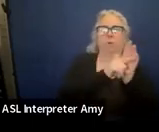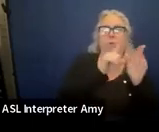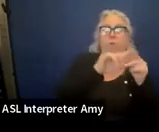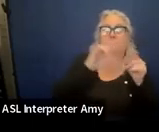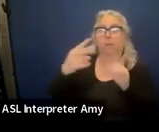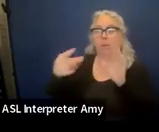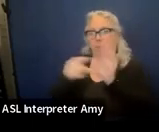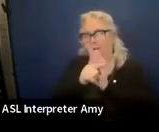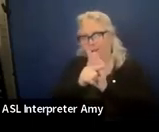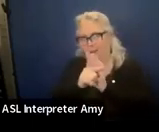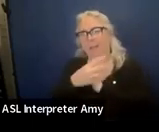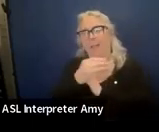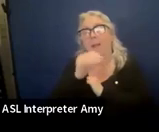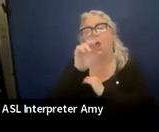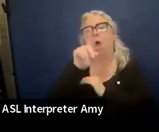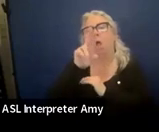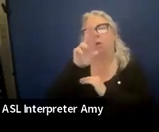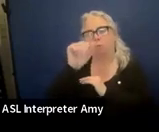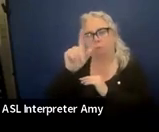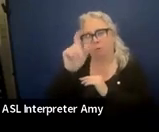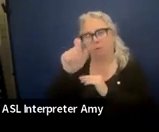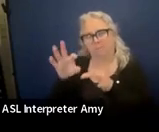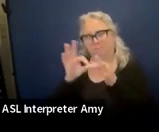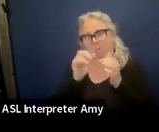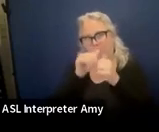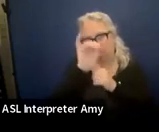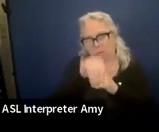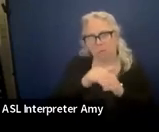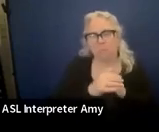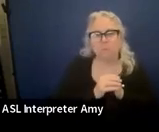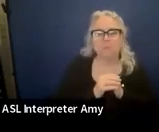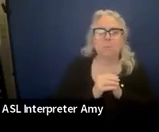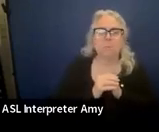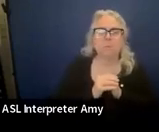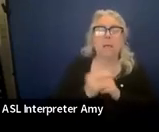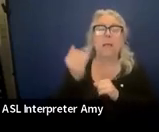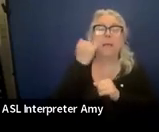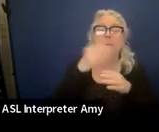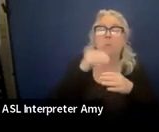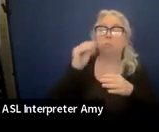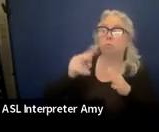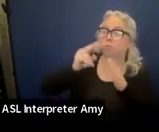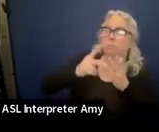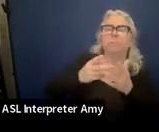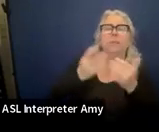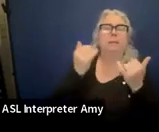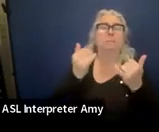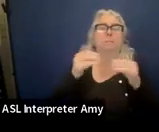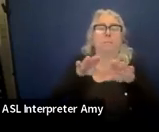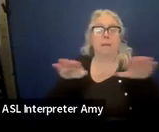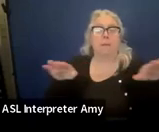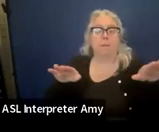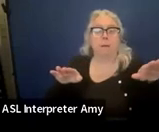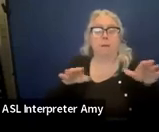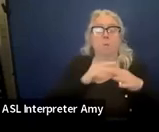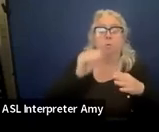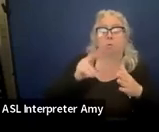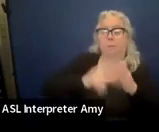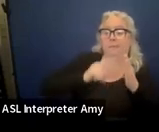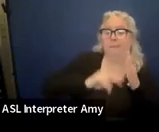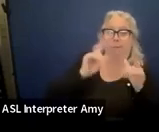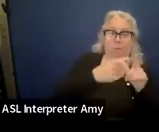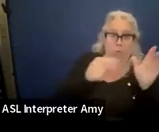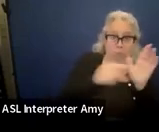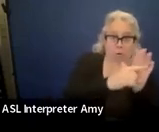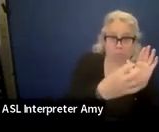Audra's question about that, that if the student reads, if the present level is the student reads a first grade